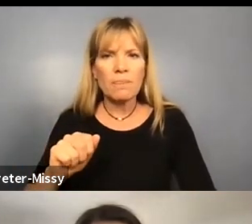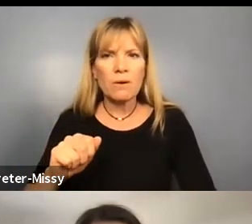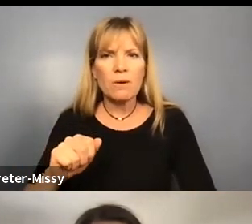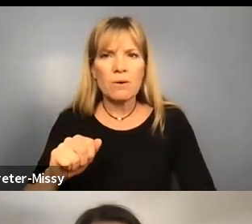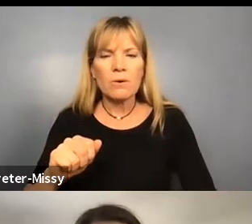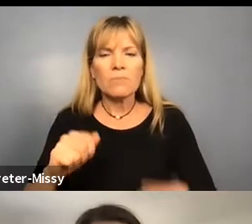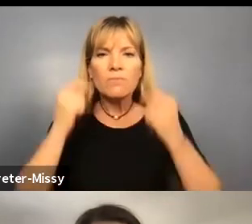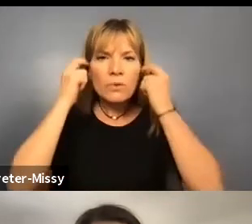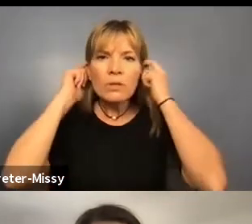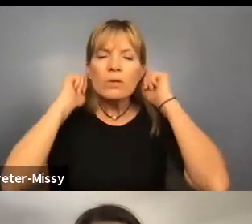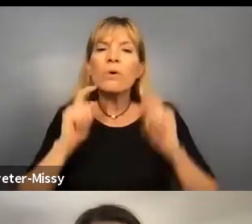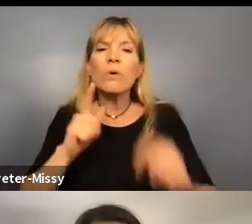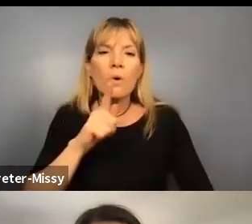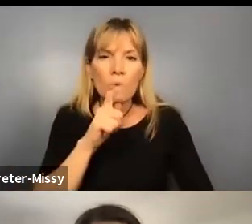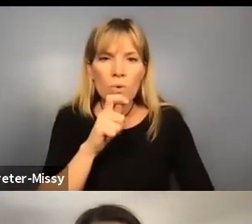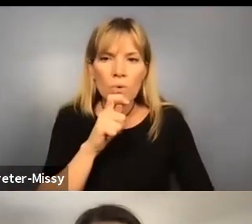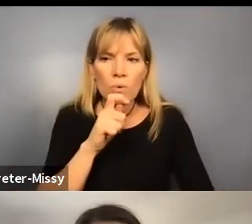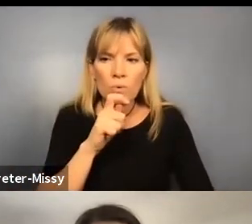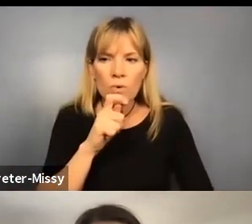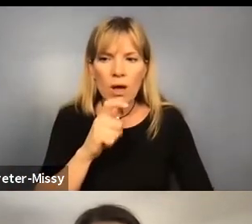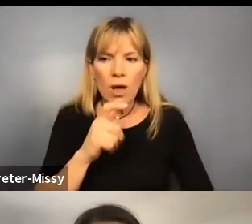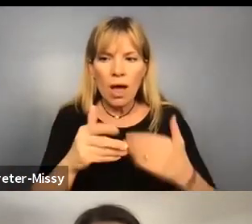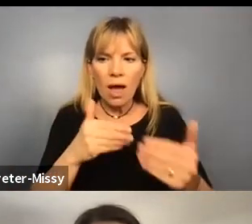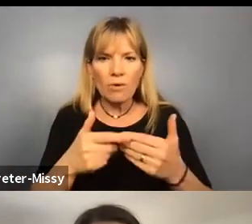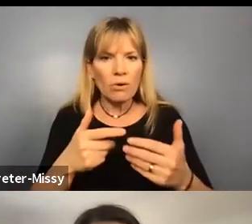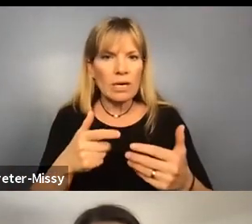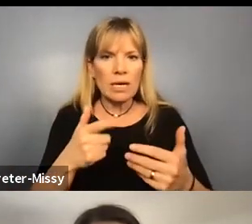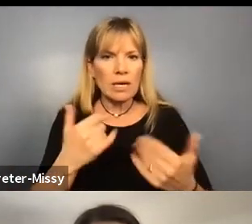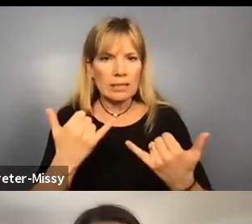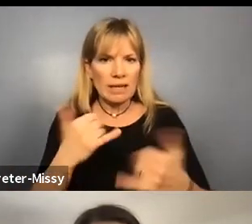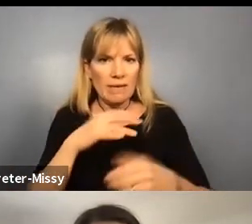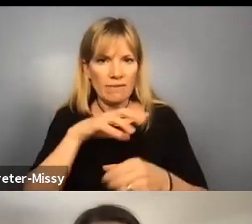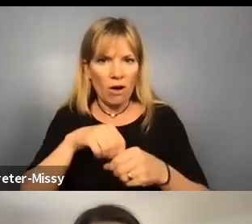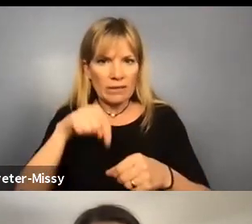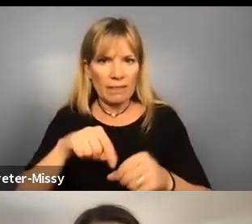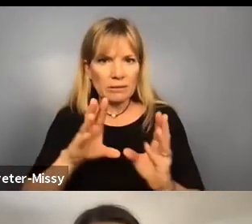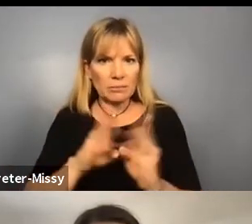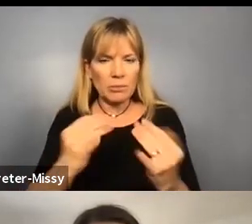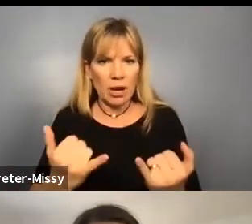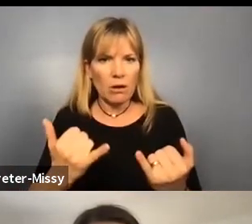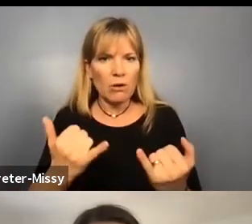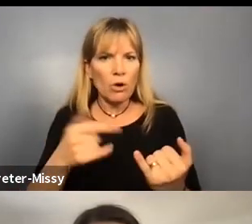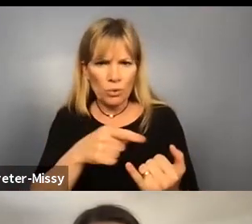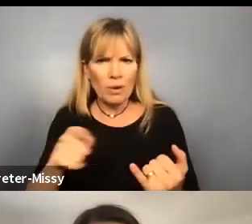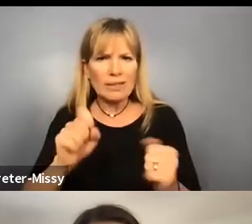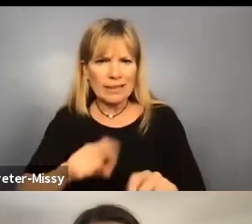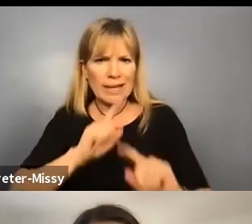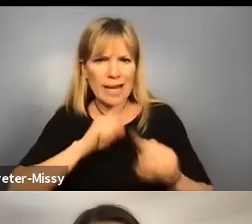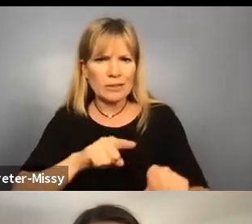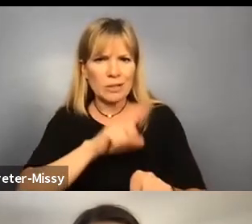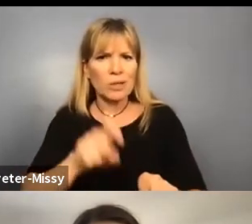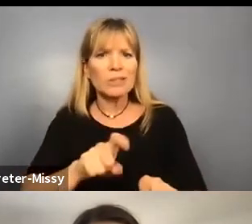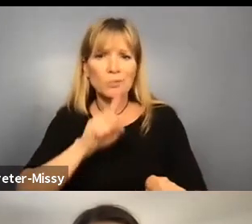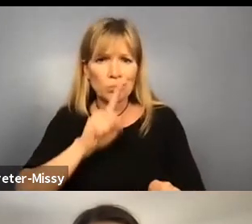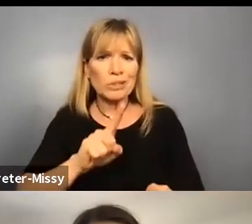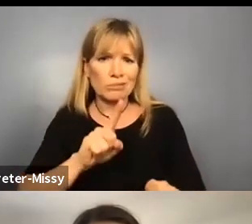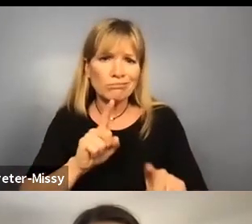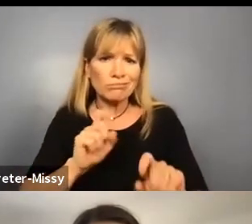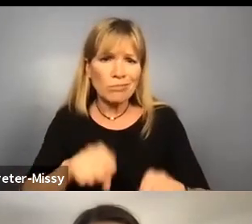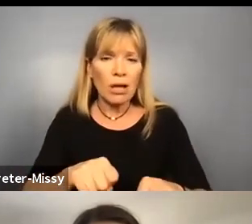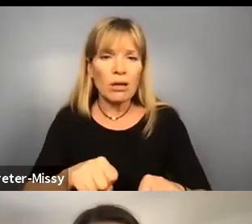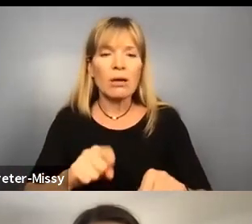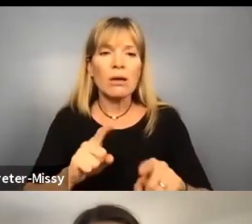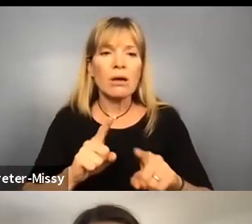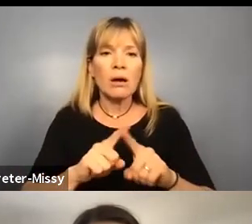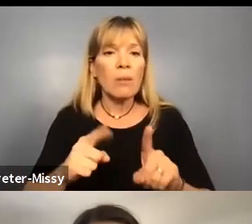Maria, I think anyone who is on this call can, um, answer this question very well, but the, the pay rate